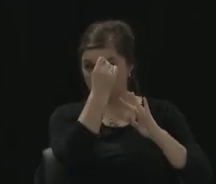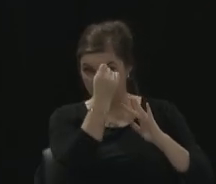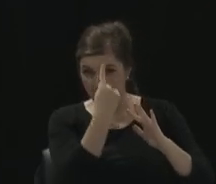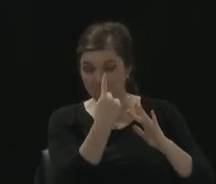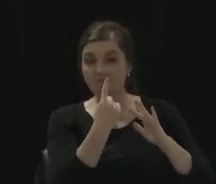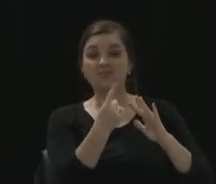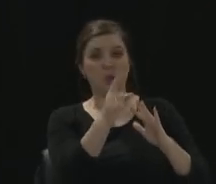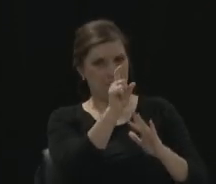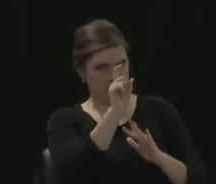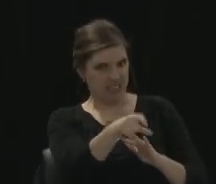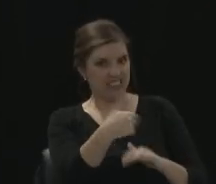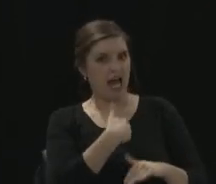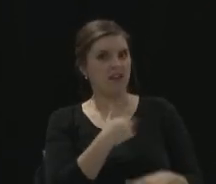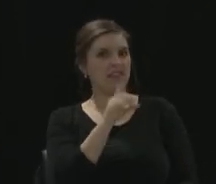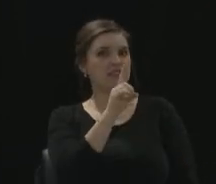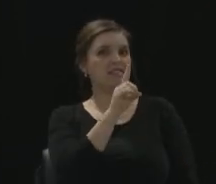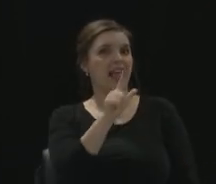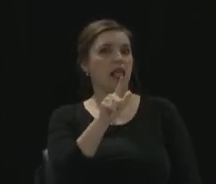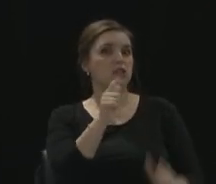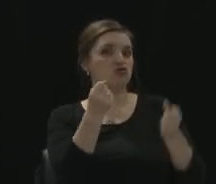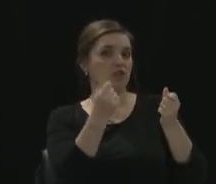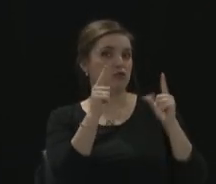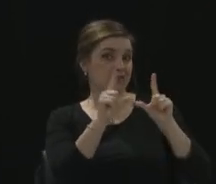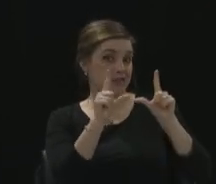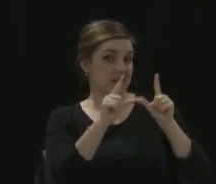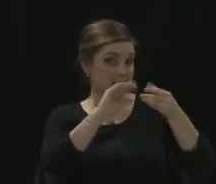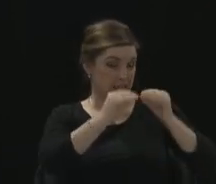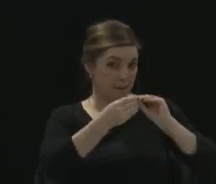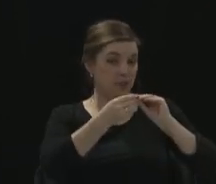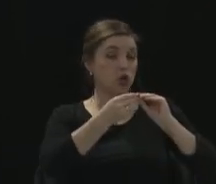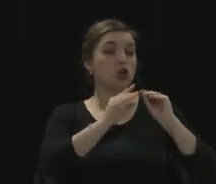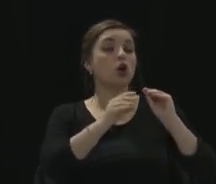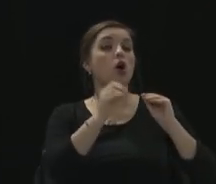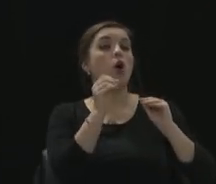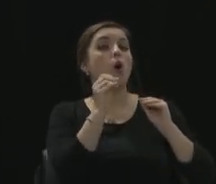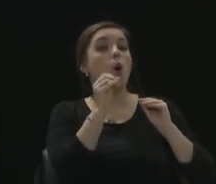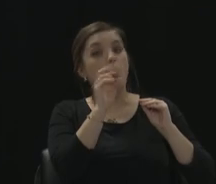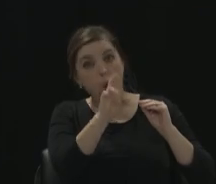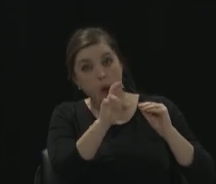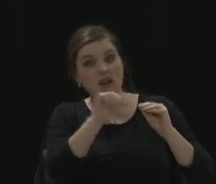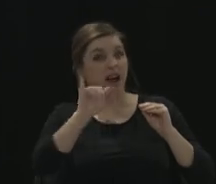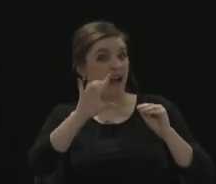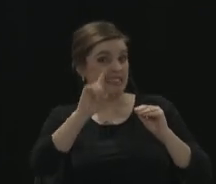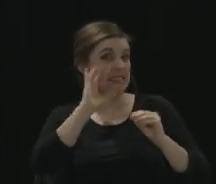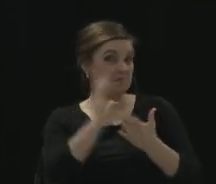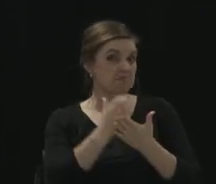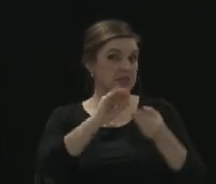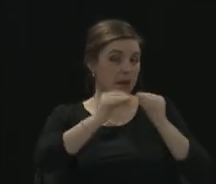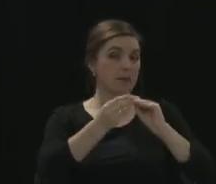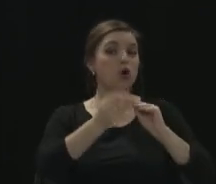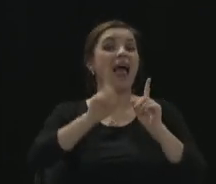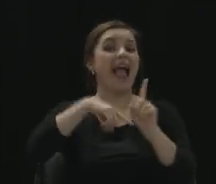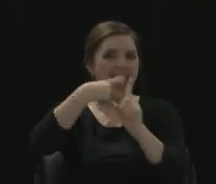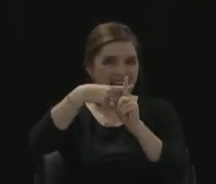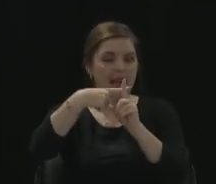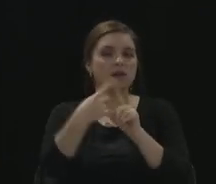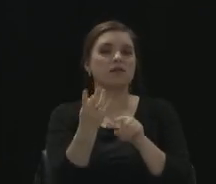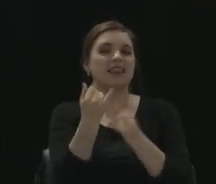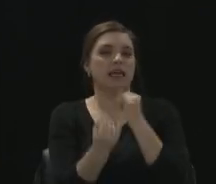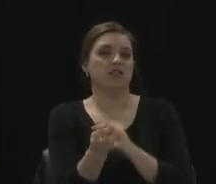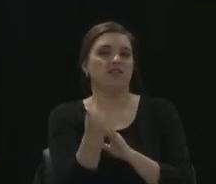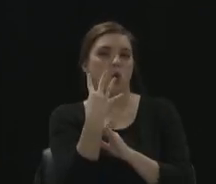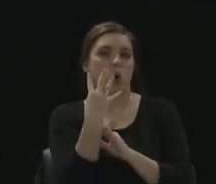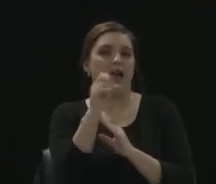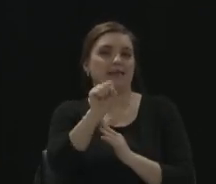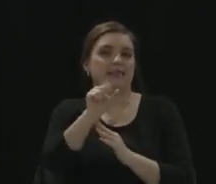have to have your driver's license number or your ID number plus your last four of your Social Security. So, there is a restriction that you need